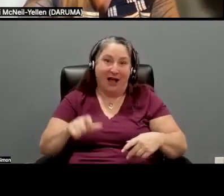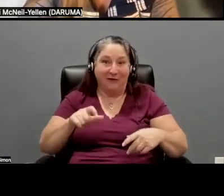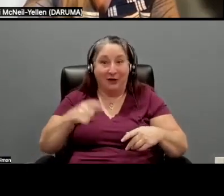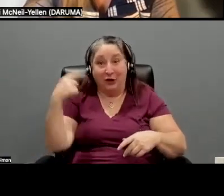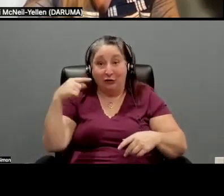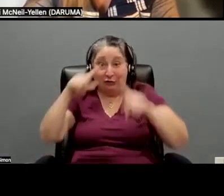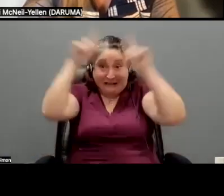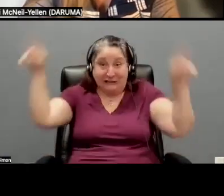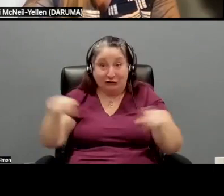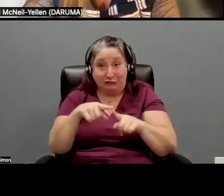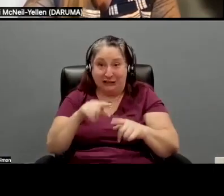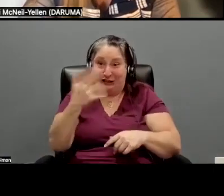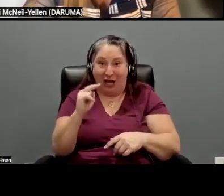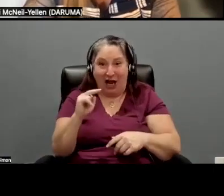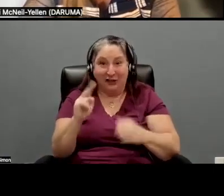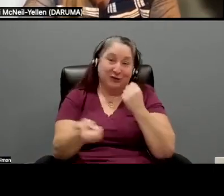saving money there.